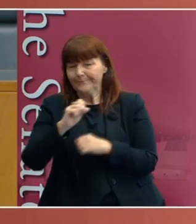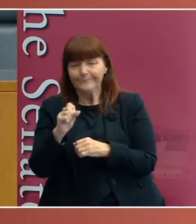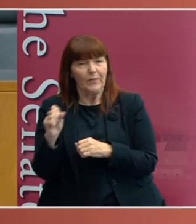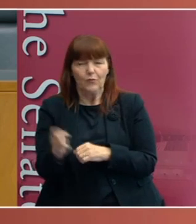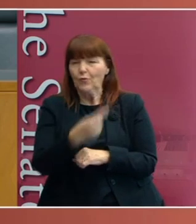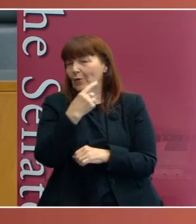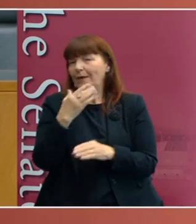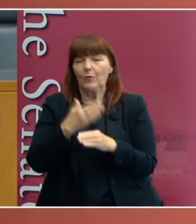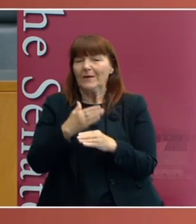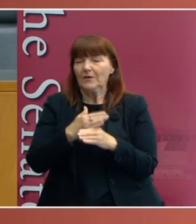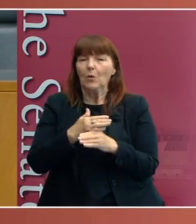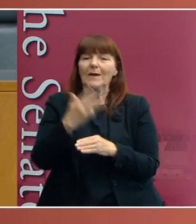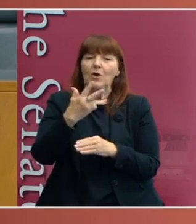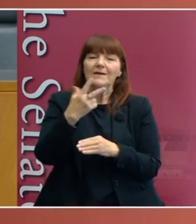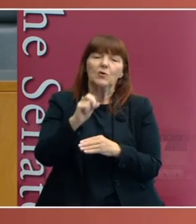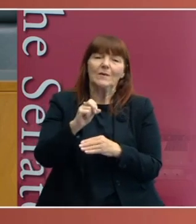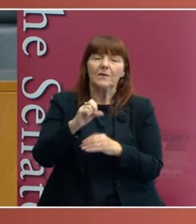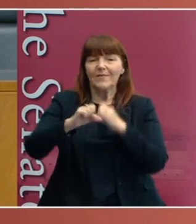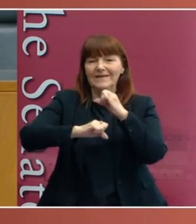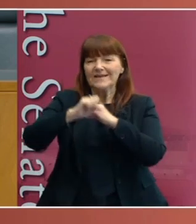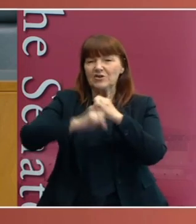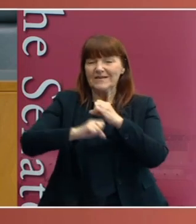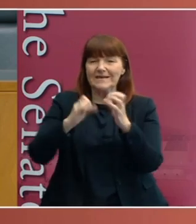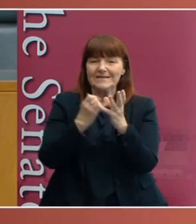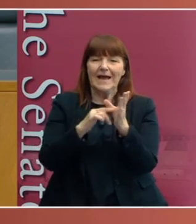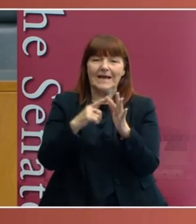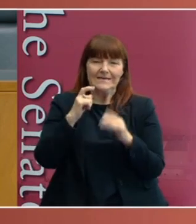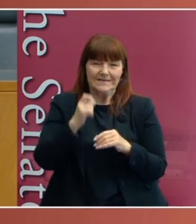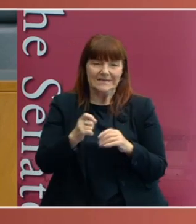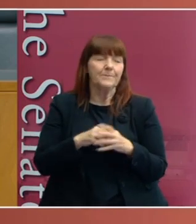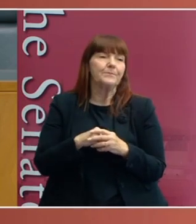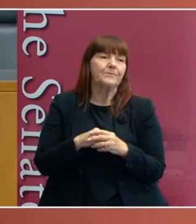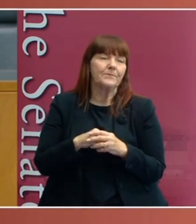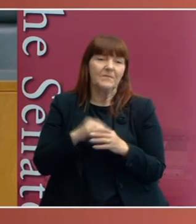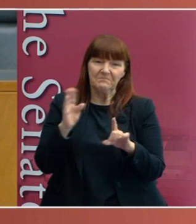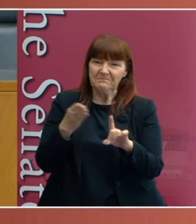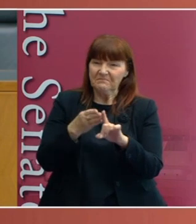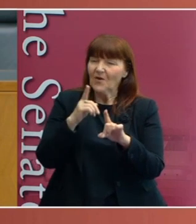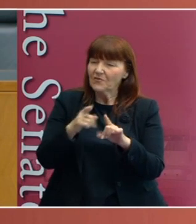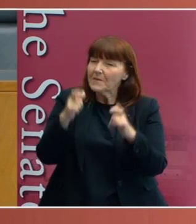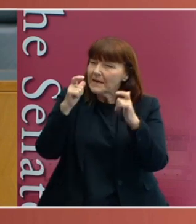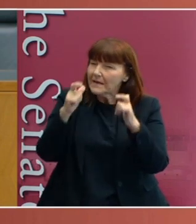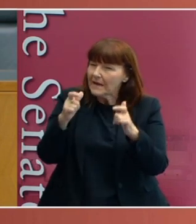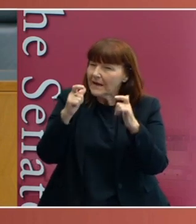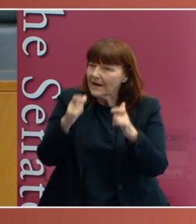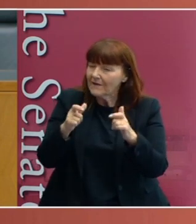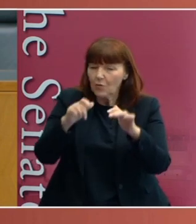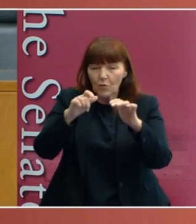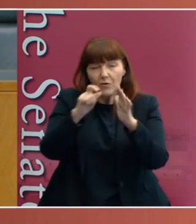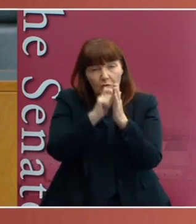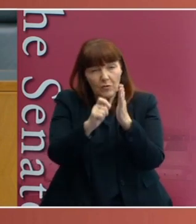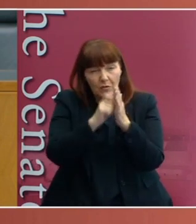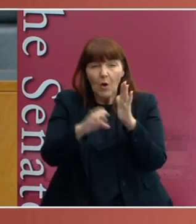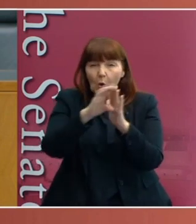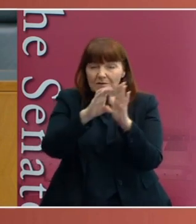window in 1920 with the engineer's case. So again, comes down to, you've really got to be careful when you do with the Constitution to write